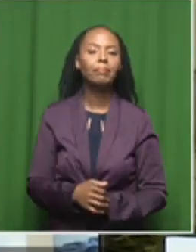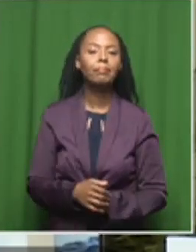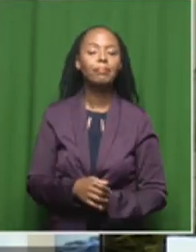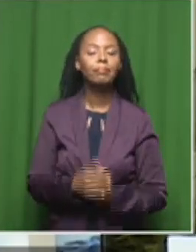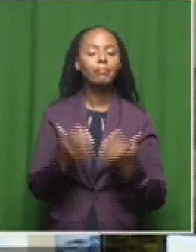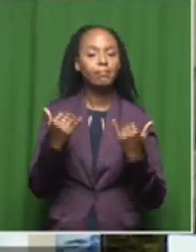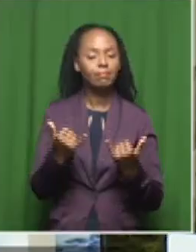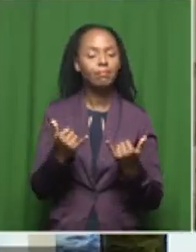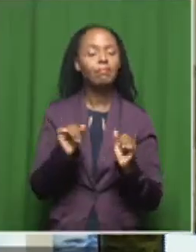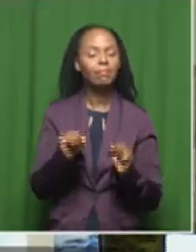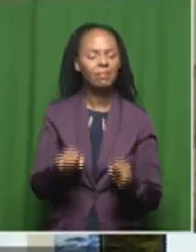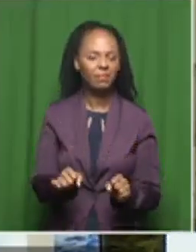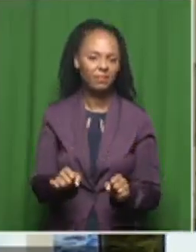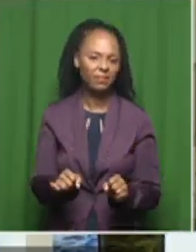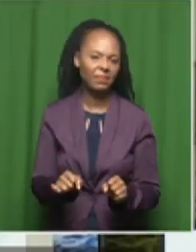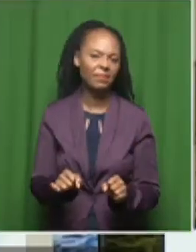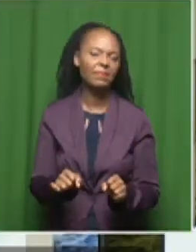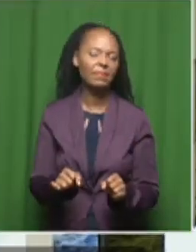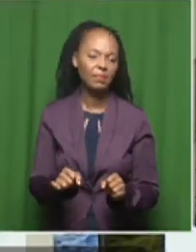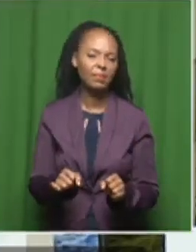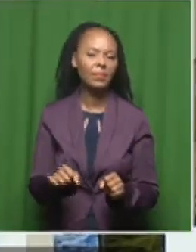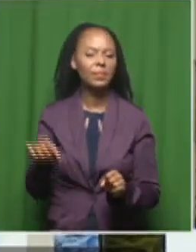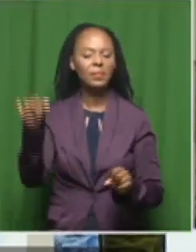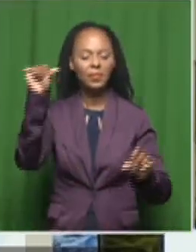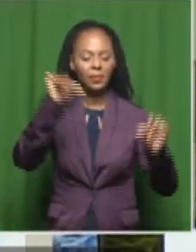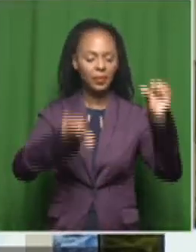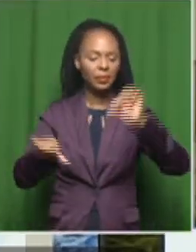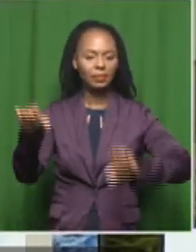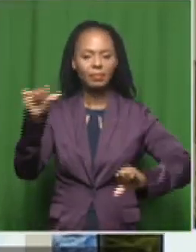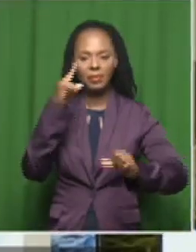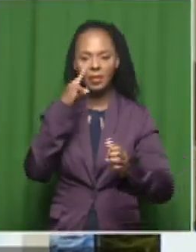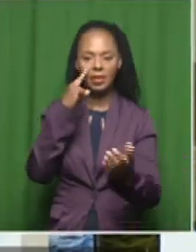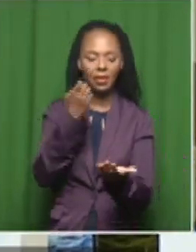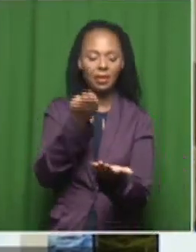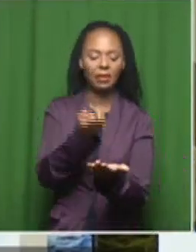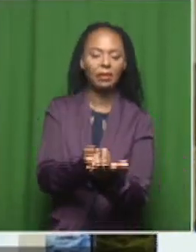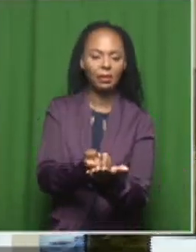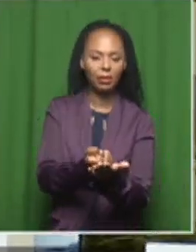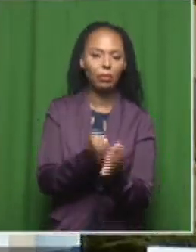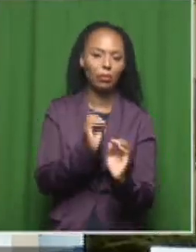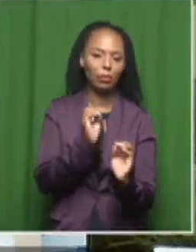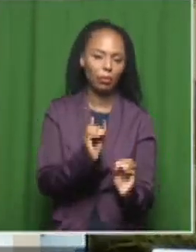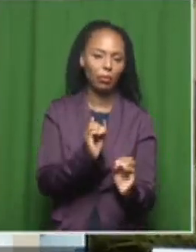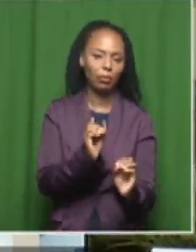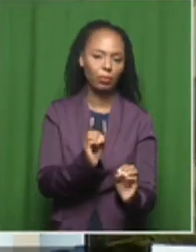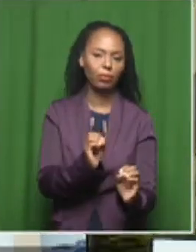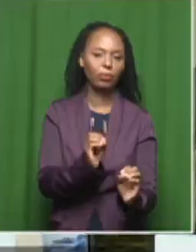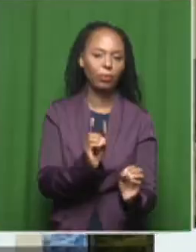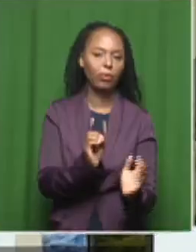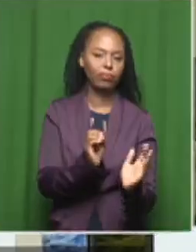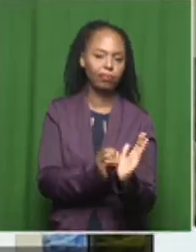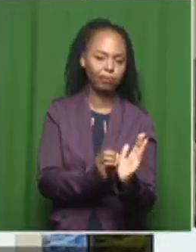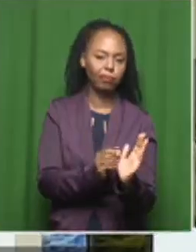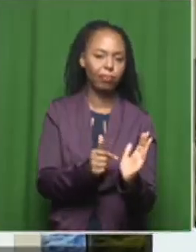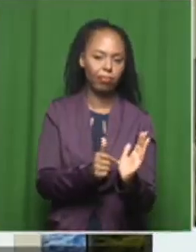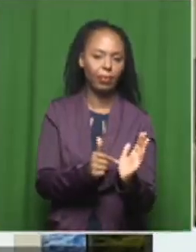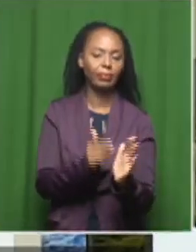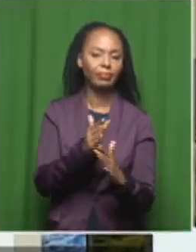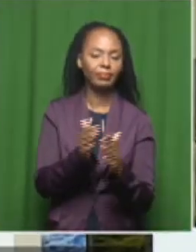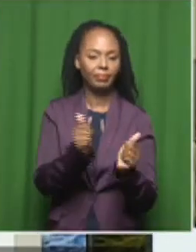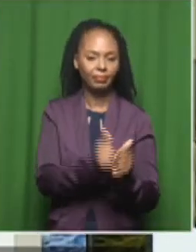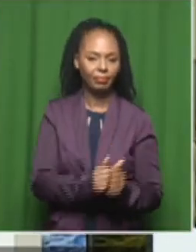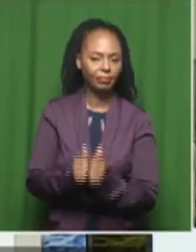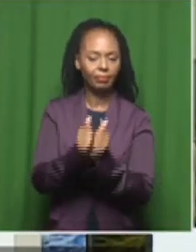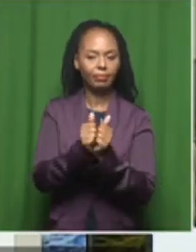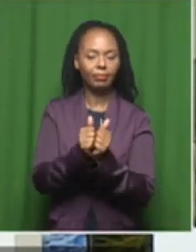viewers, you know, there is a scientific evidence that there is a clear correlation between the